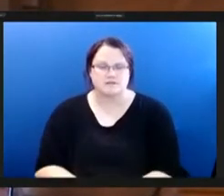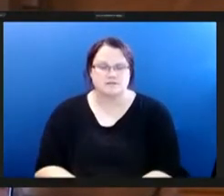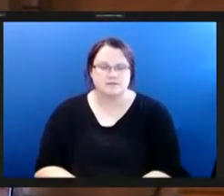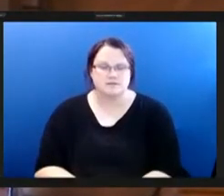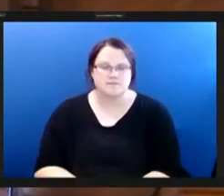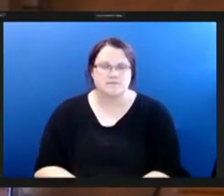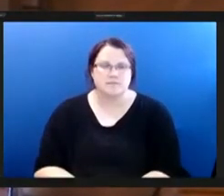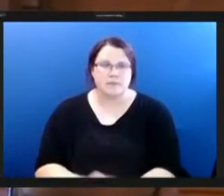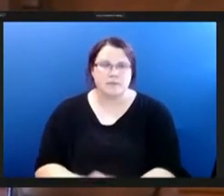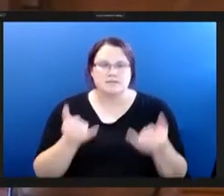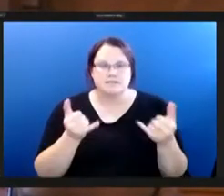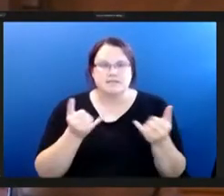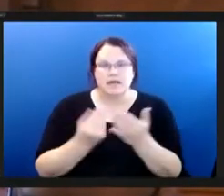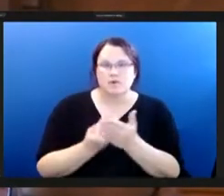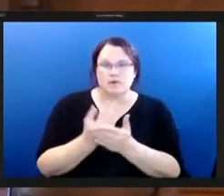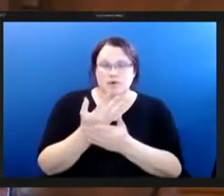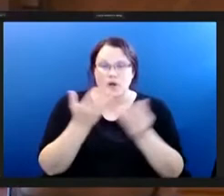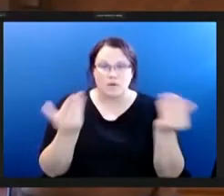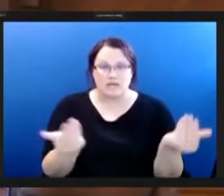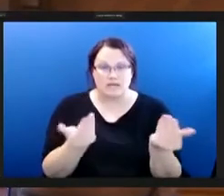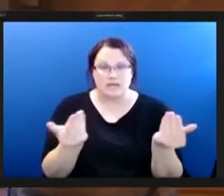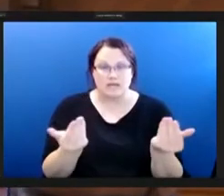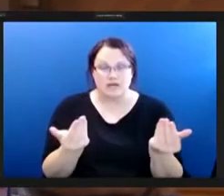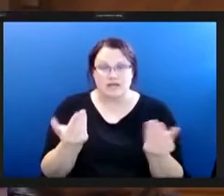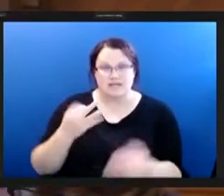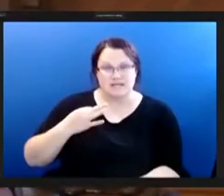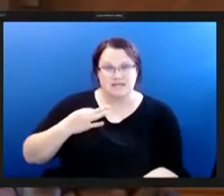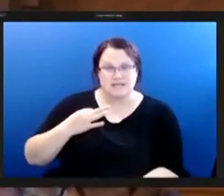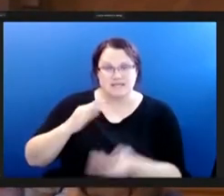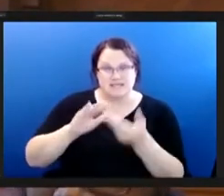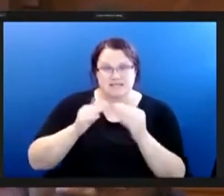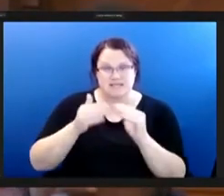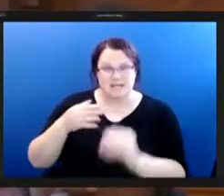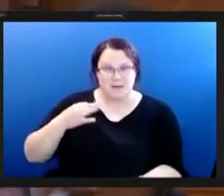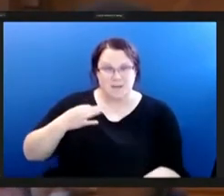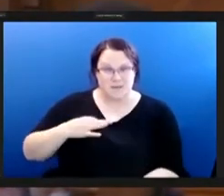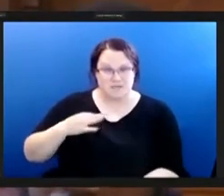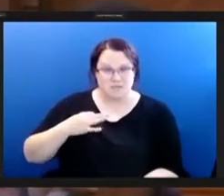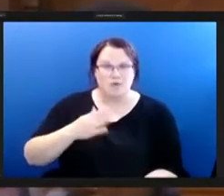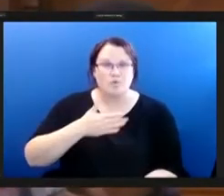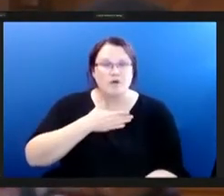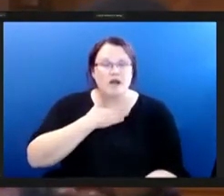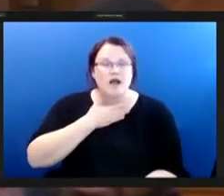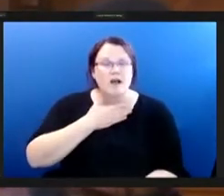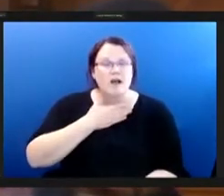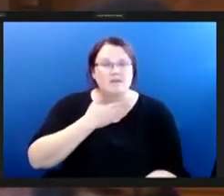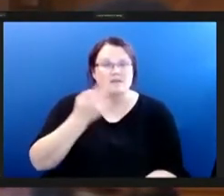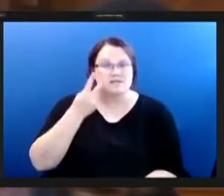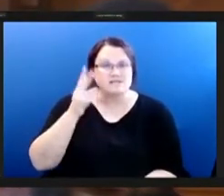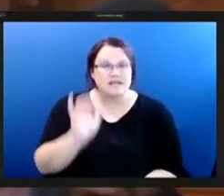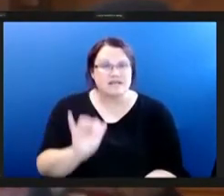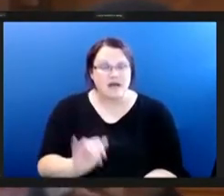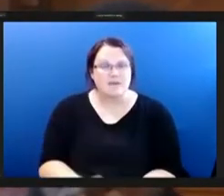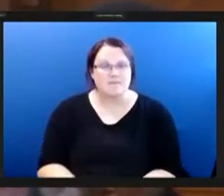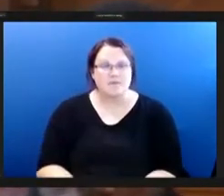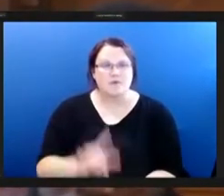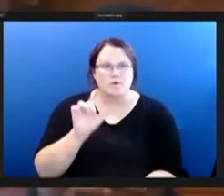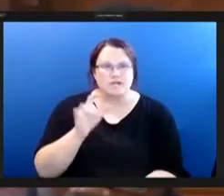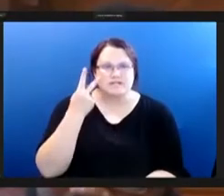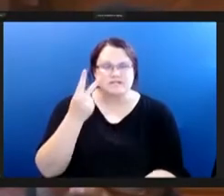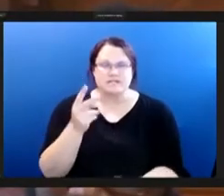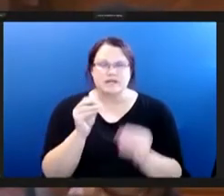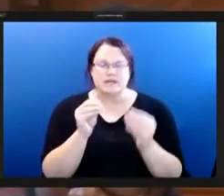are growing here in the city of pittsburgh and we are happy to see that and we also need to see more of uh